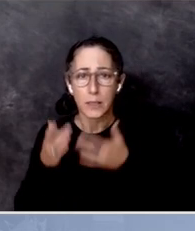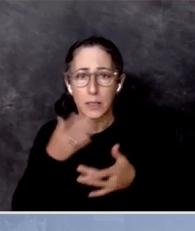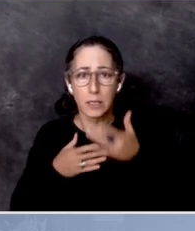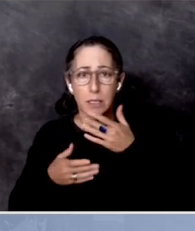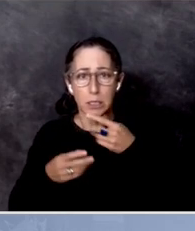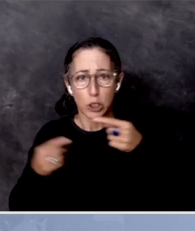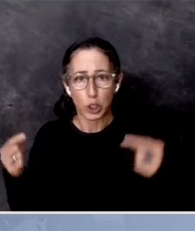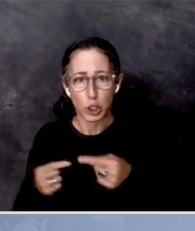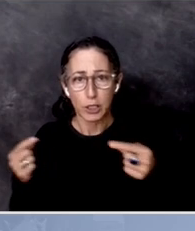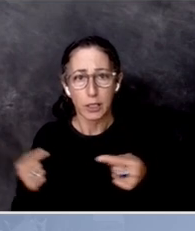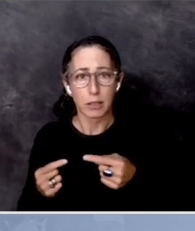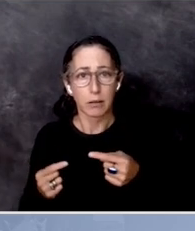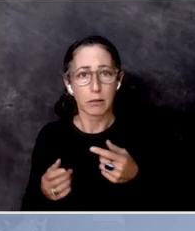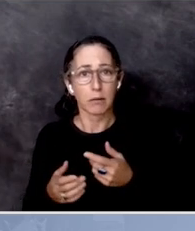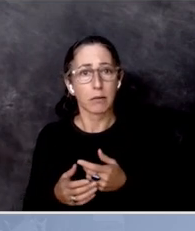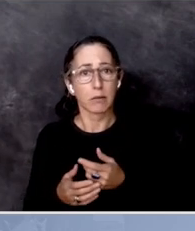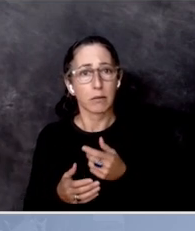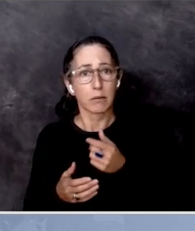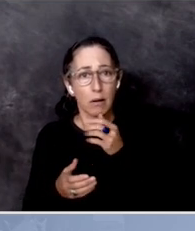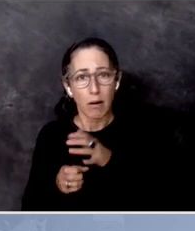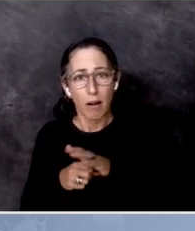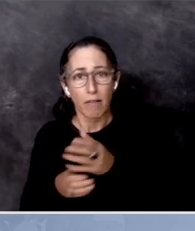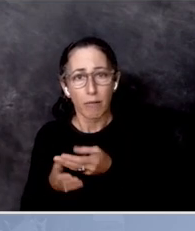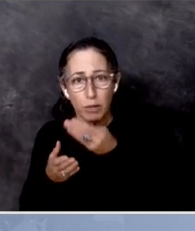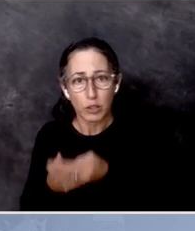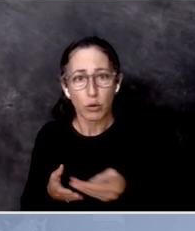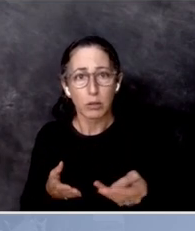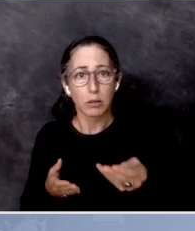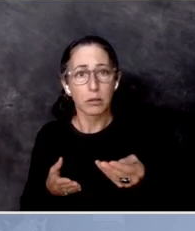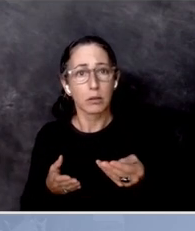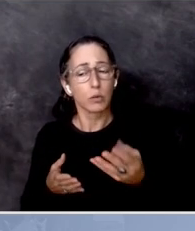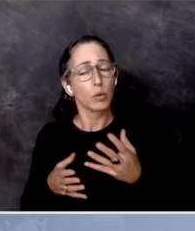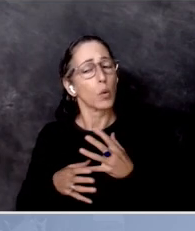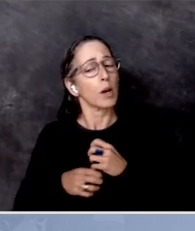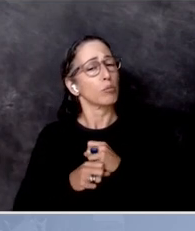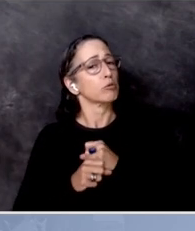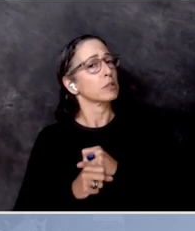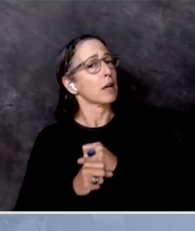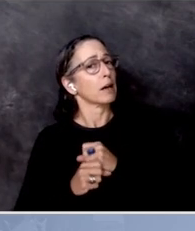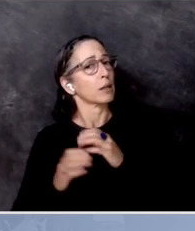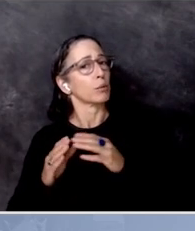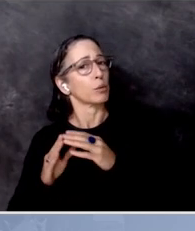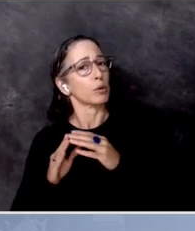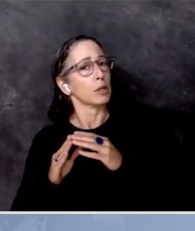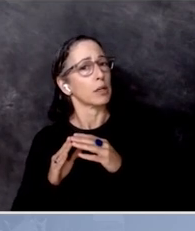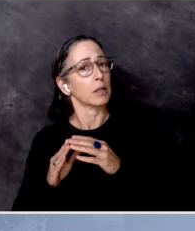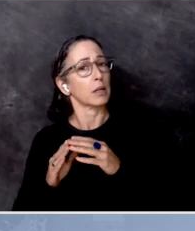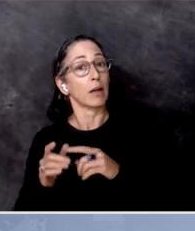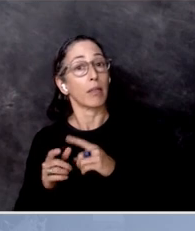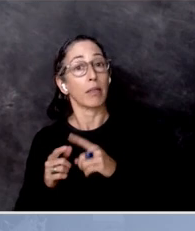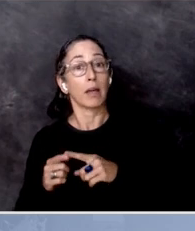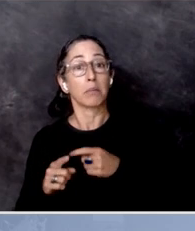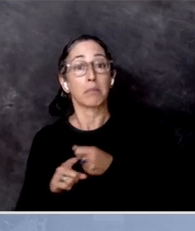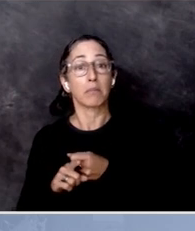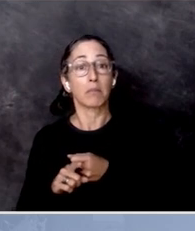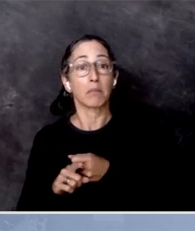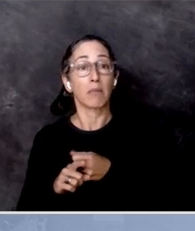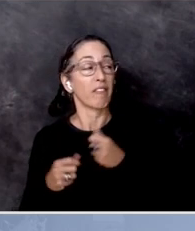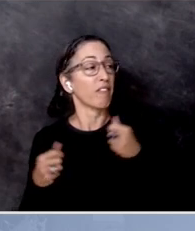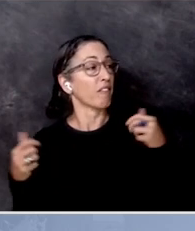we want to protect them. But then what that means is we make them afraid of everything.